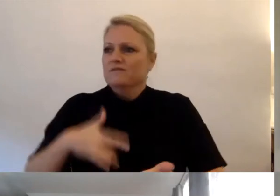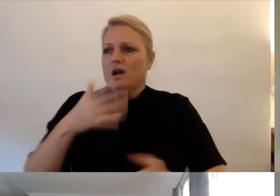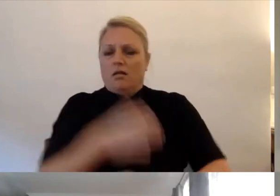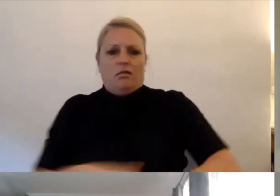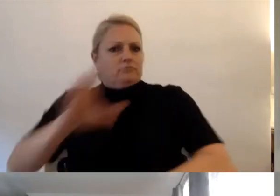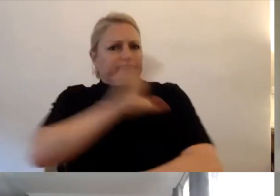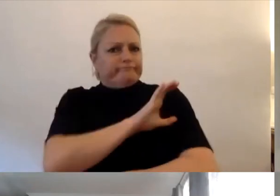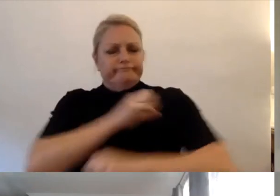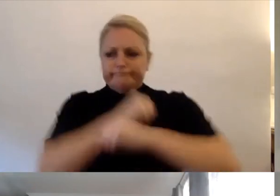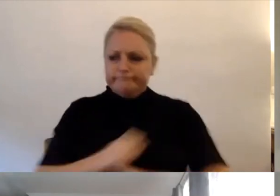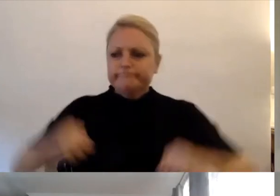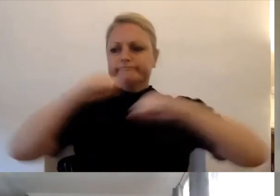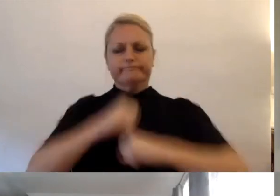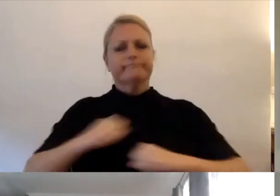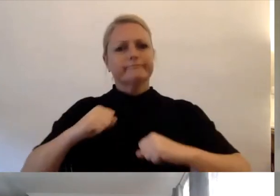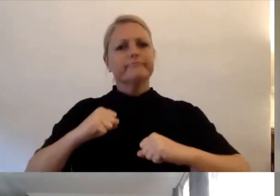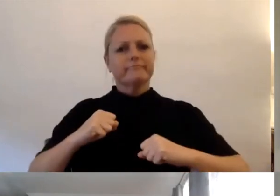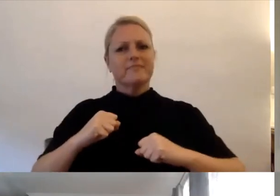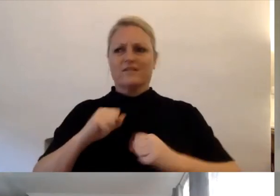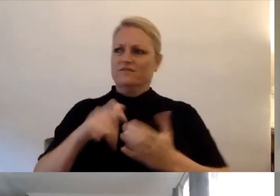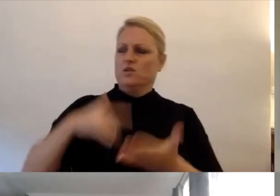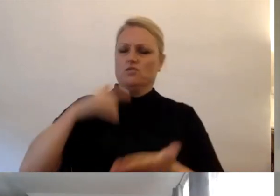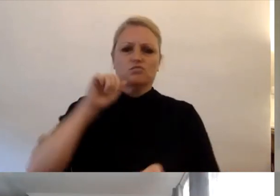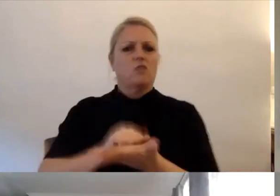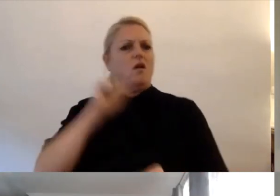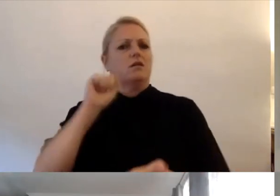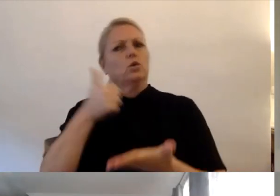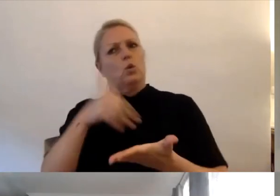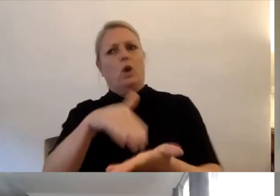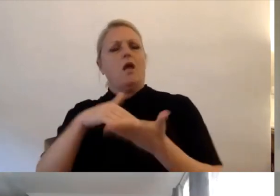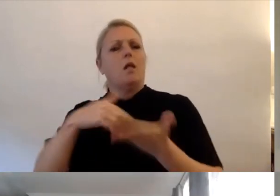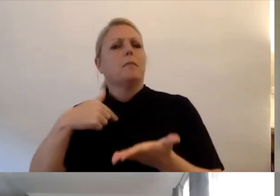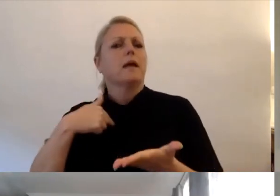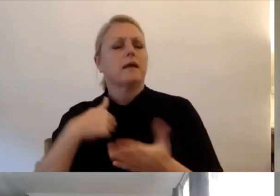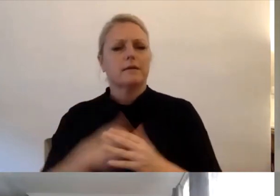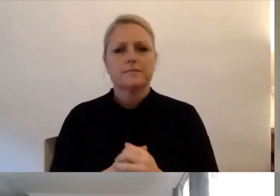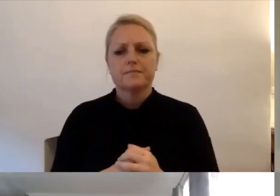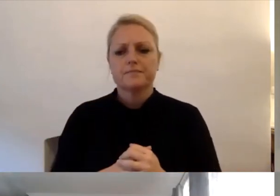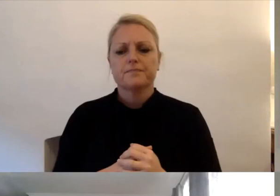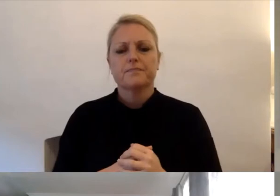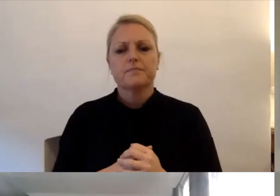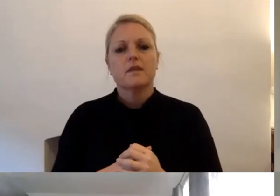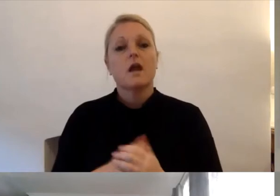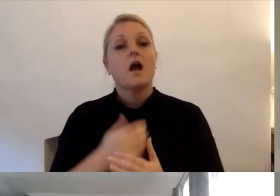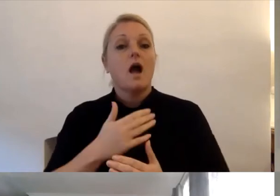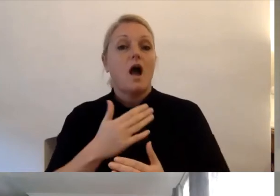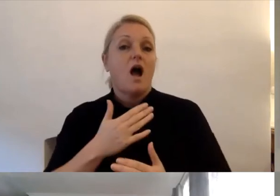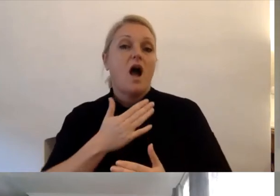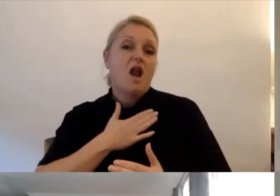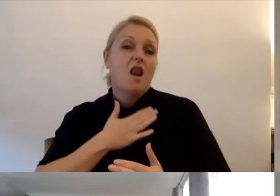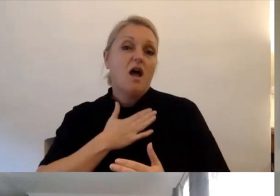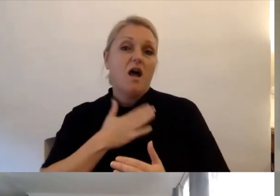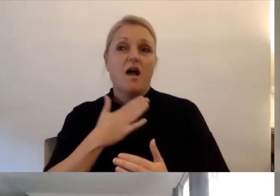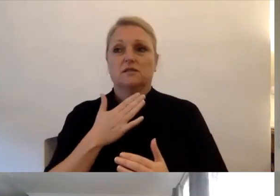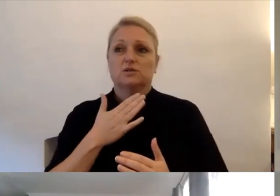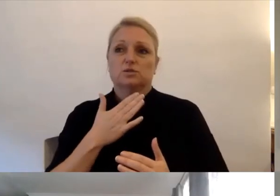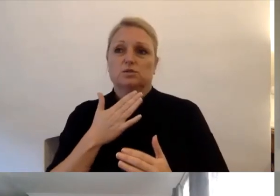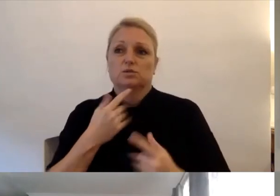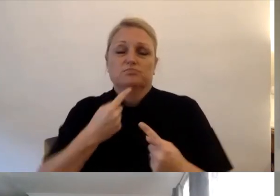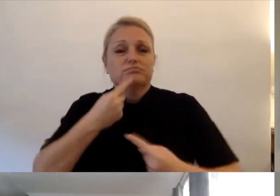as a person mentally after everything I've been through. I would like to give hope to let people know